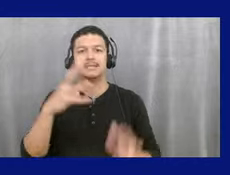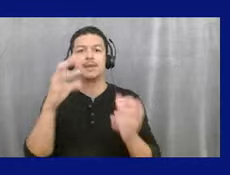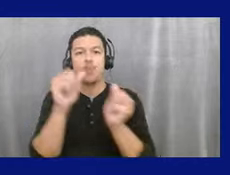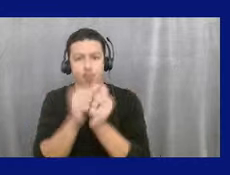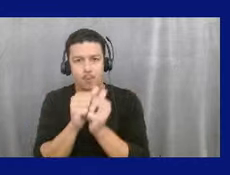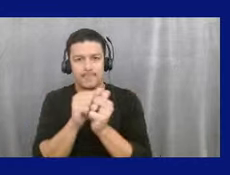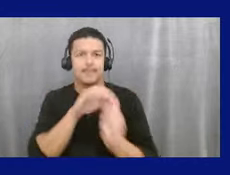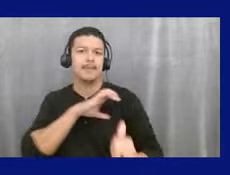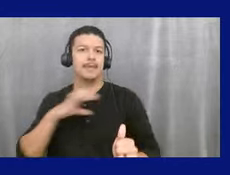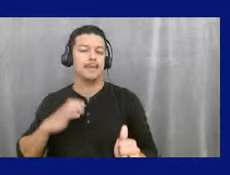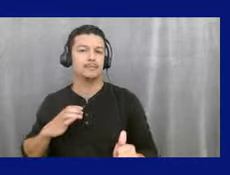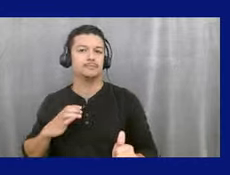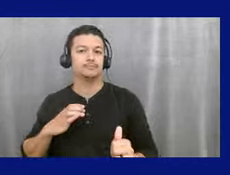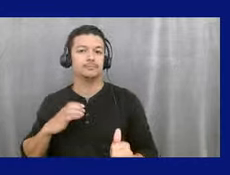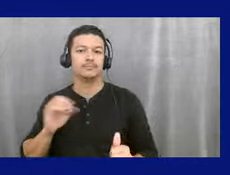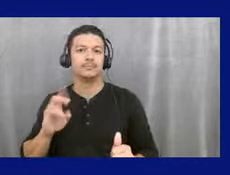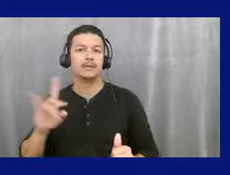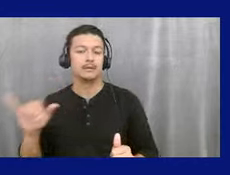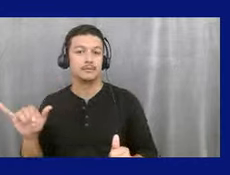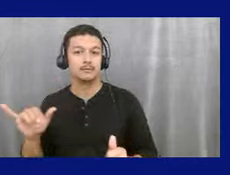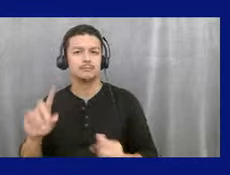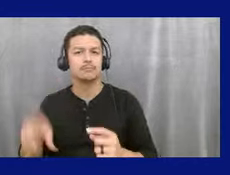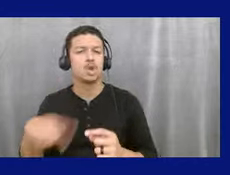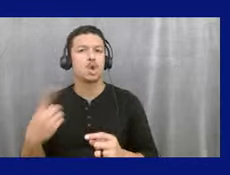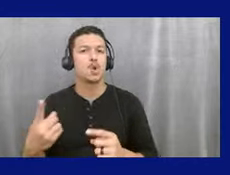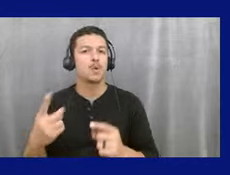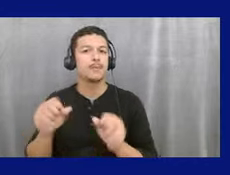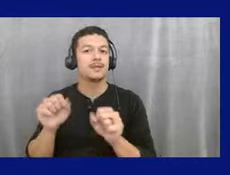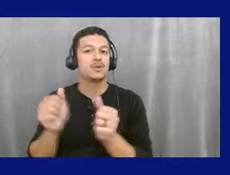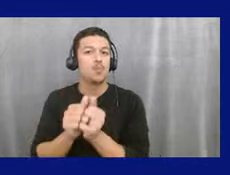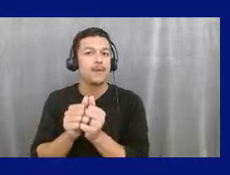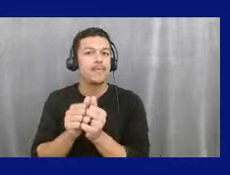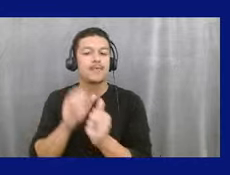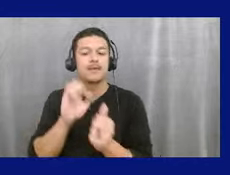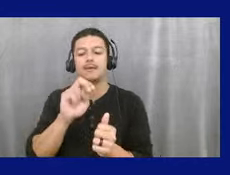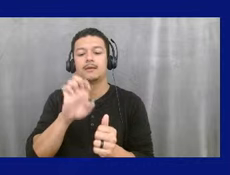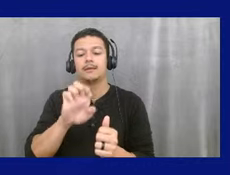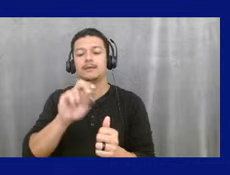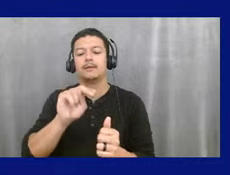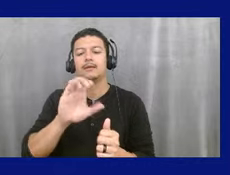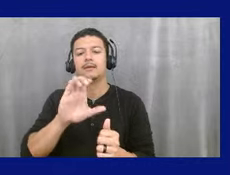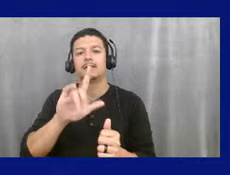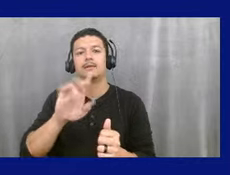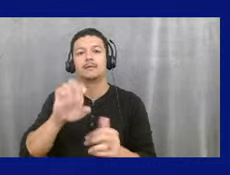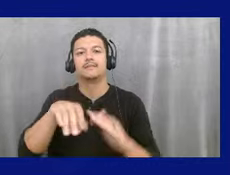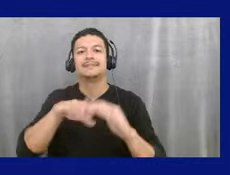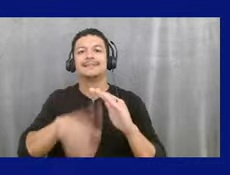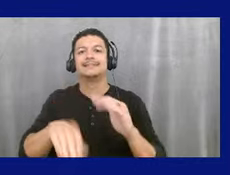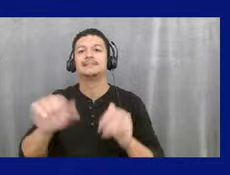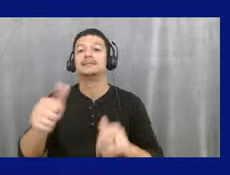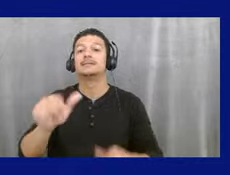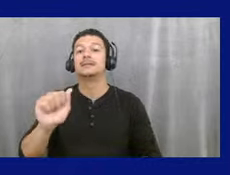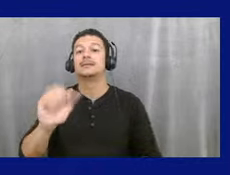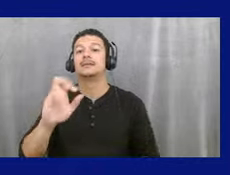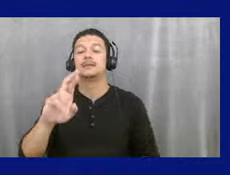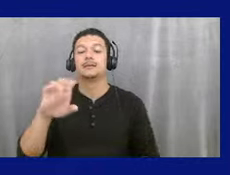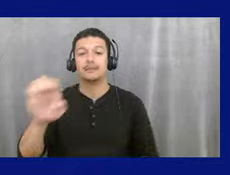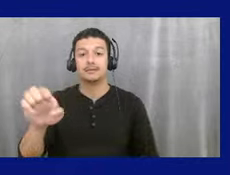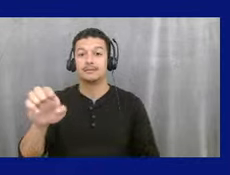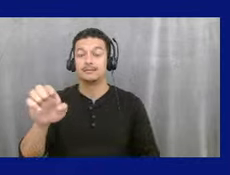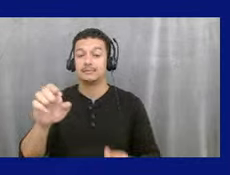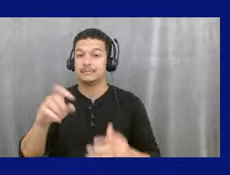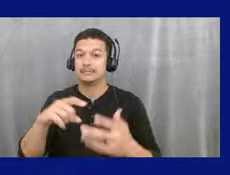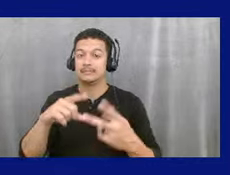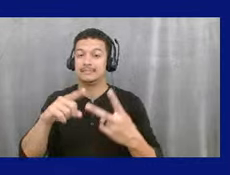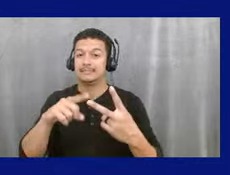only do it for enclaves that are less than 110 acres. And the biggest key to this is that it